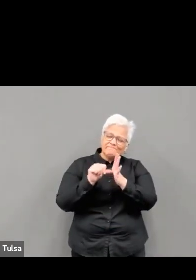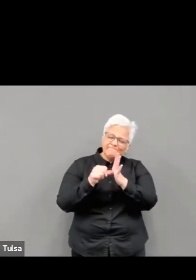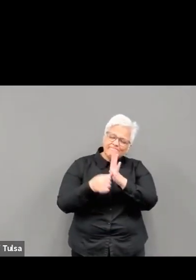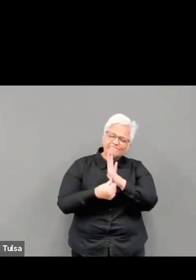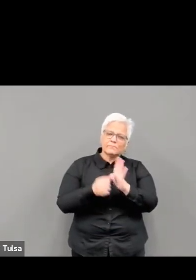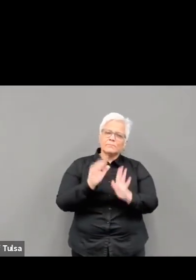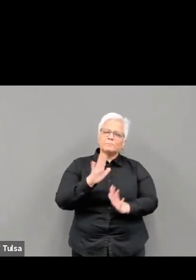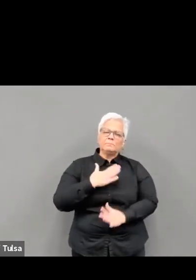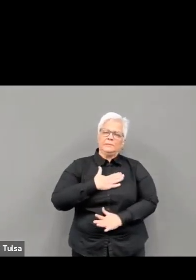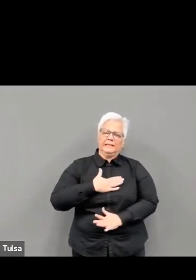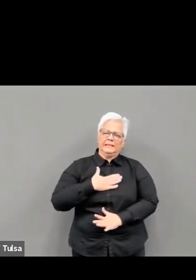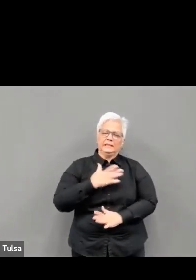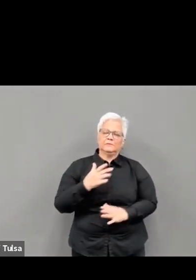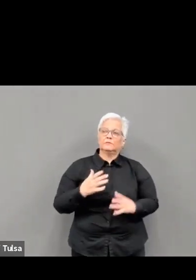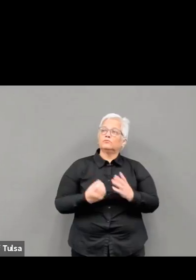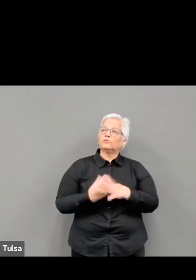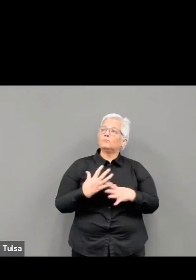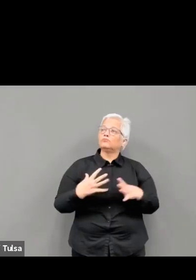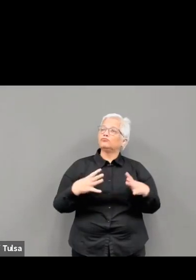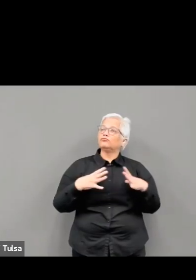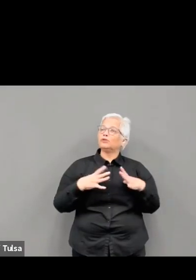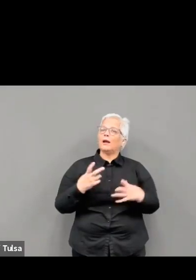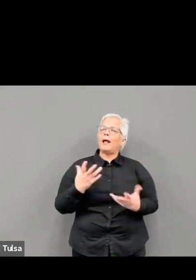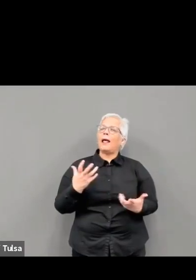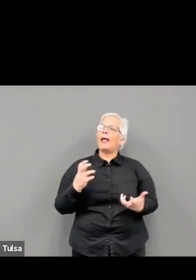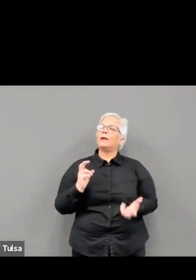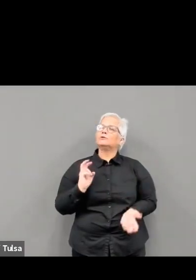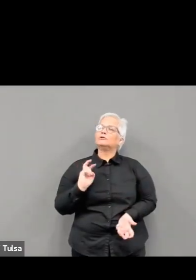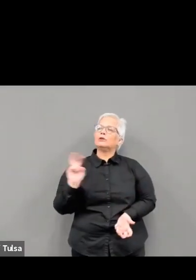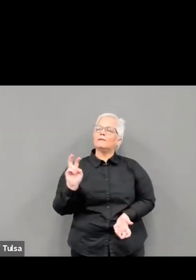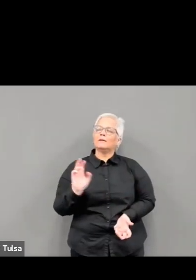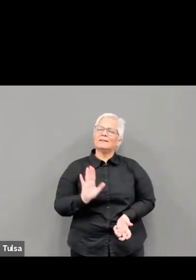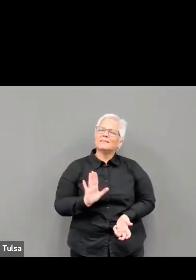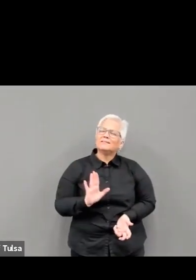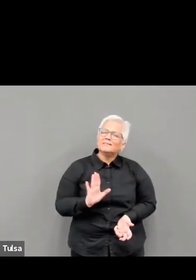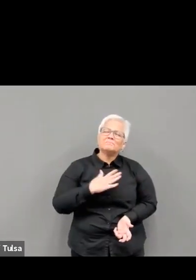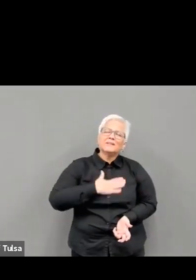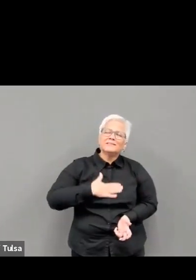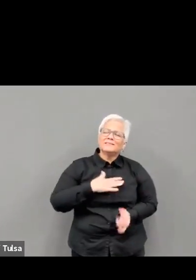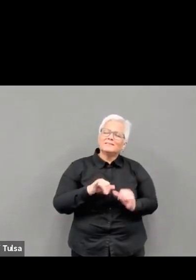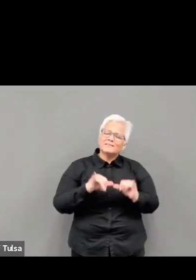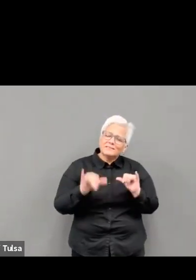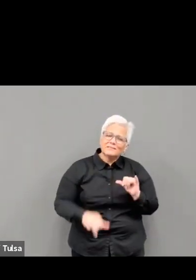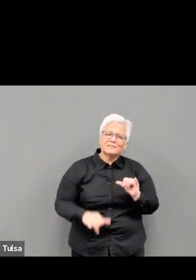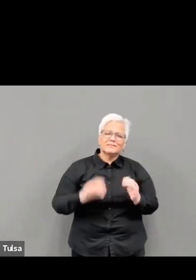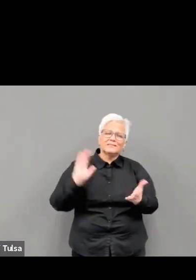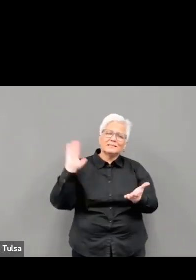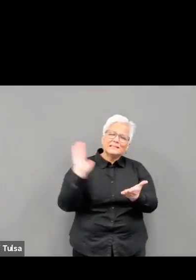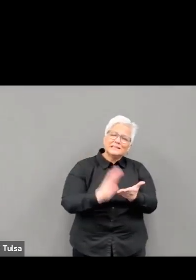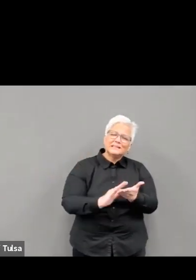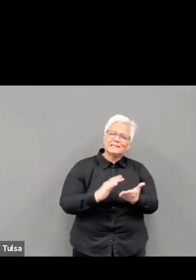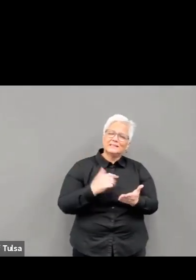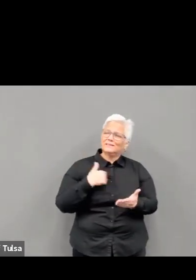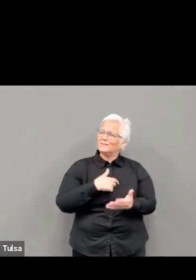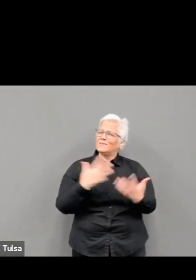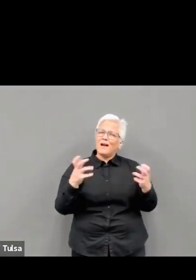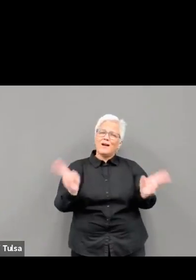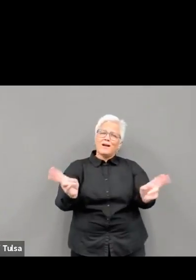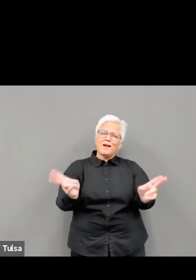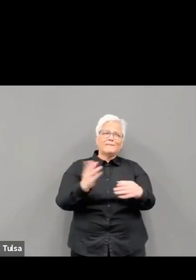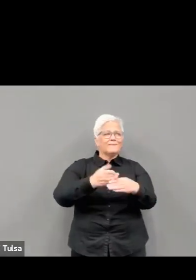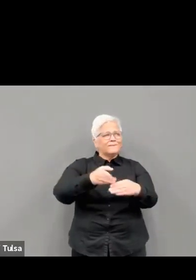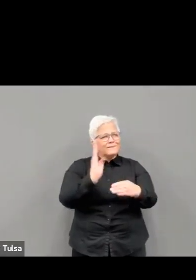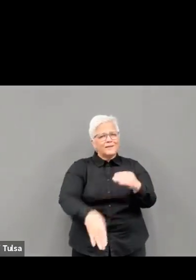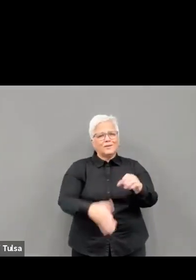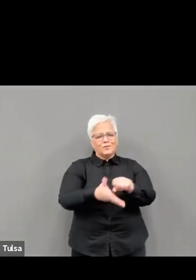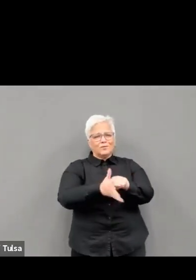protection offered by vaccinations. Please, everyone, stay vigilant and stay informed. We've come too far. We've